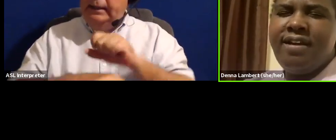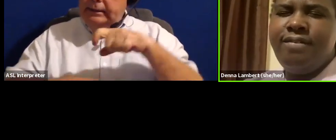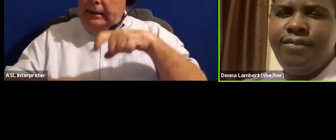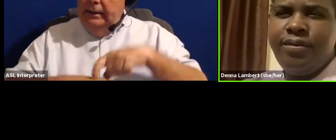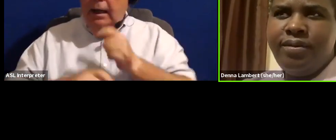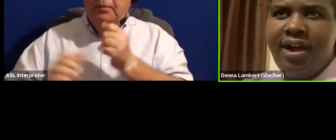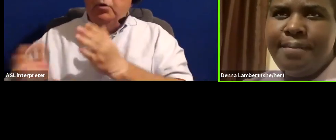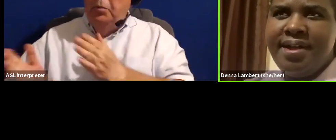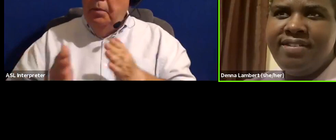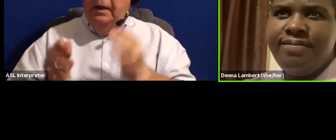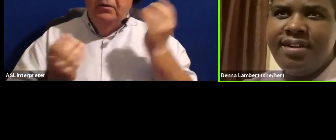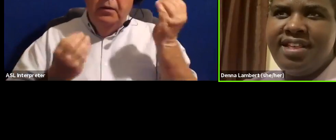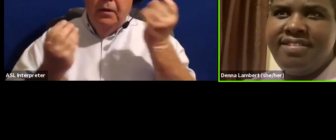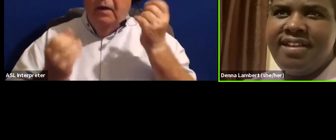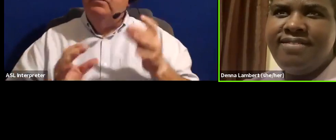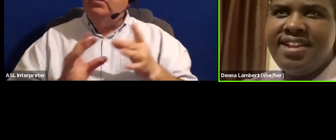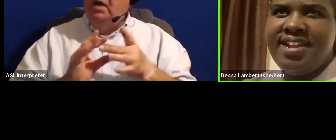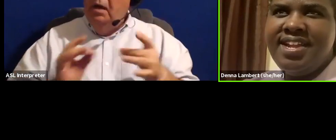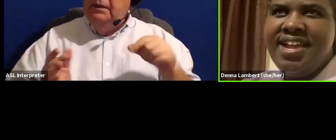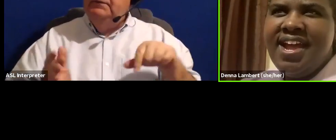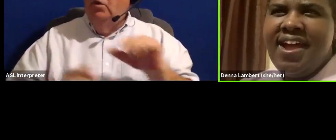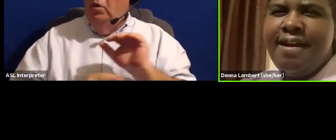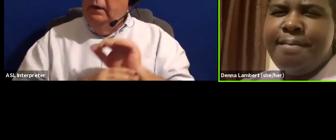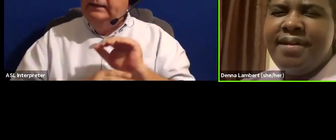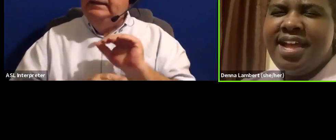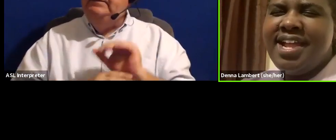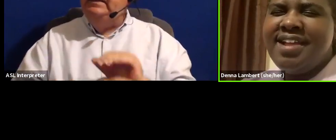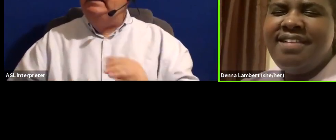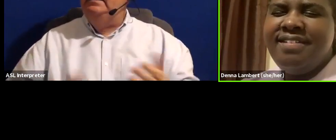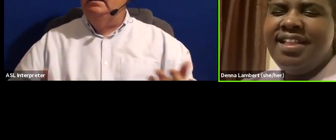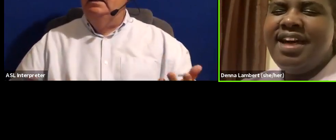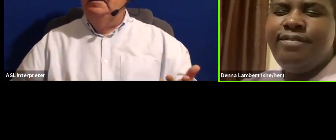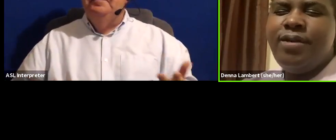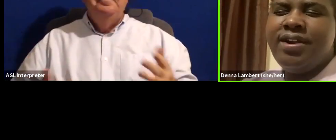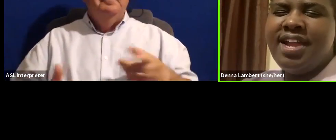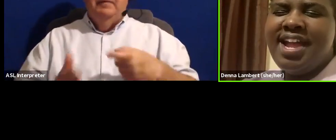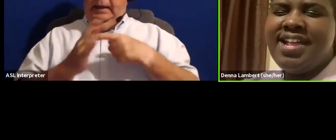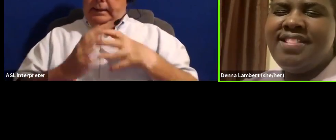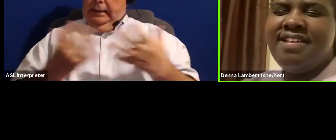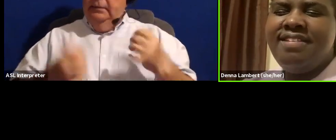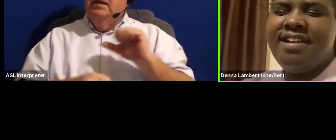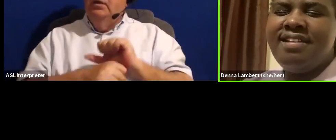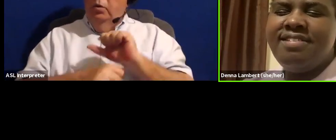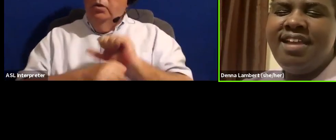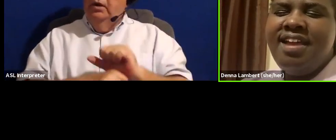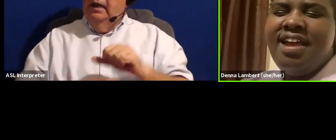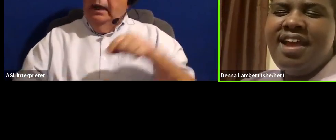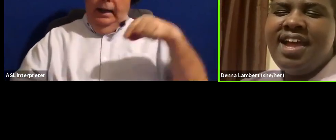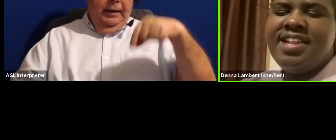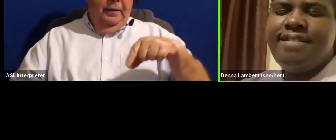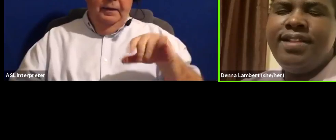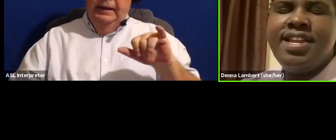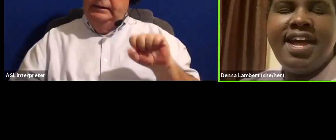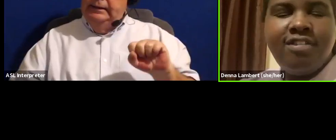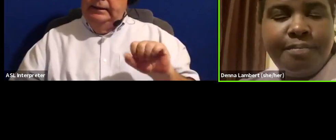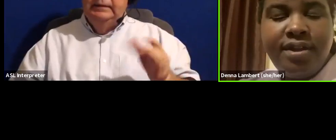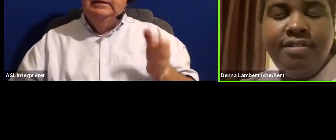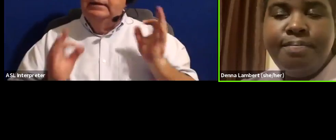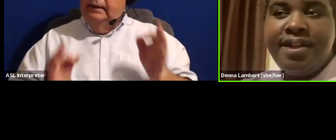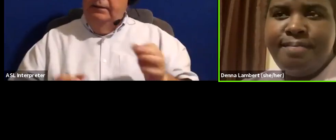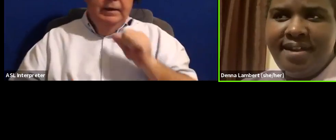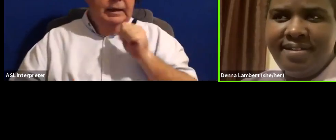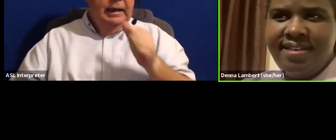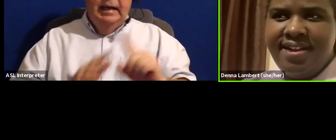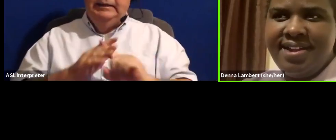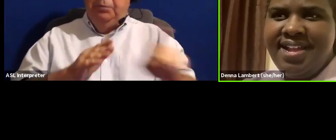prepared thoughtful comments for this evening. It takes a lot of work. And this is definitely not a